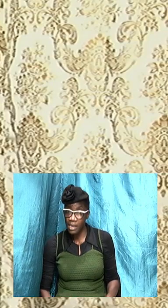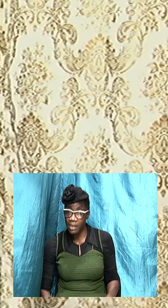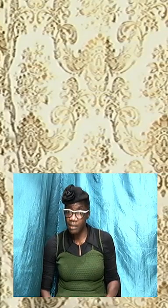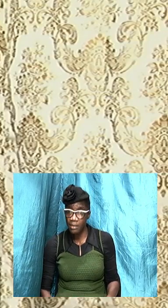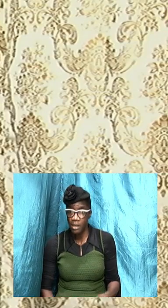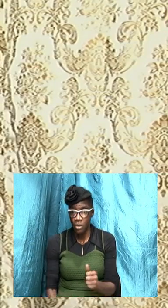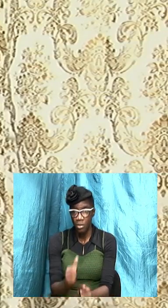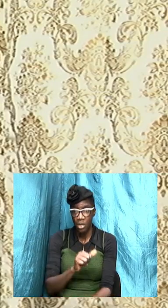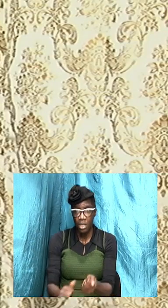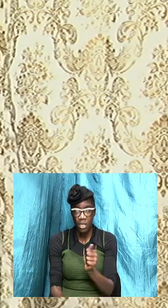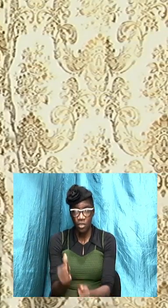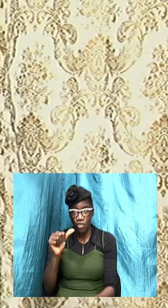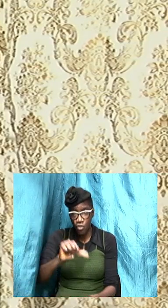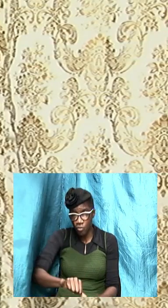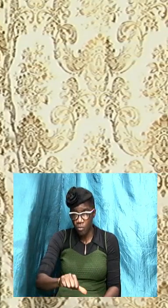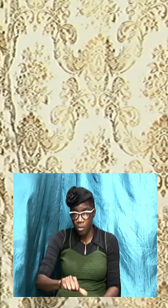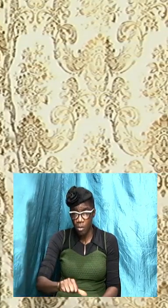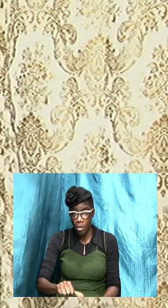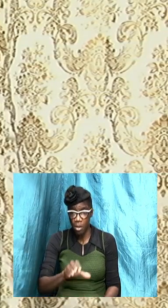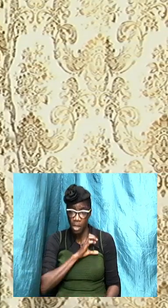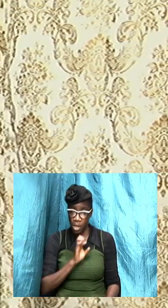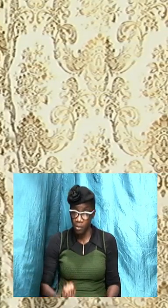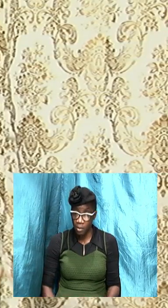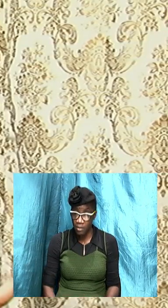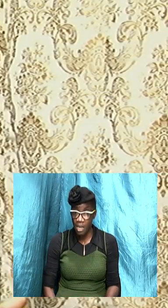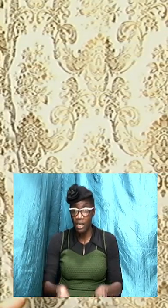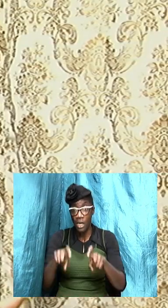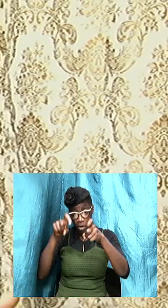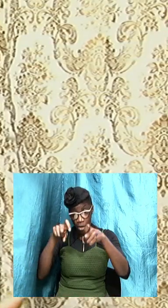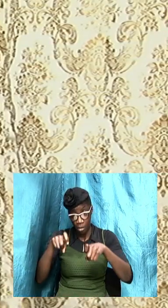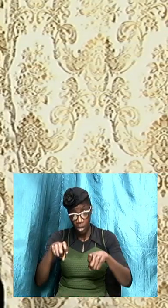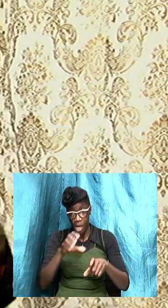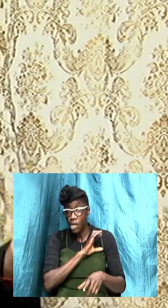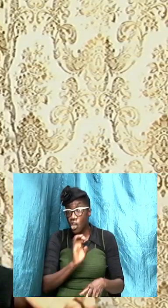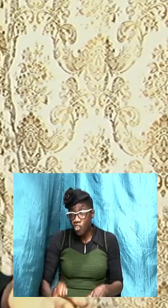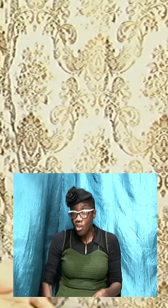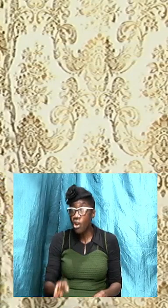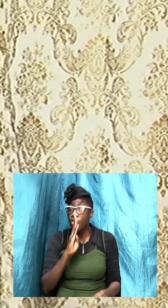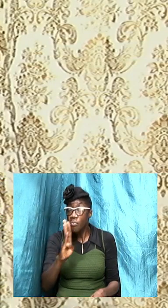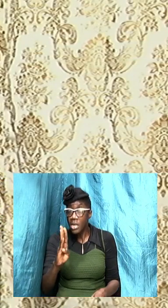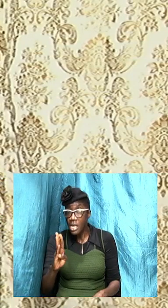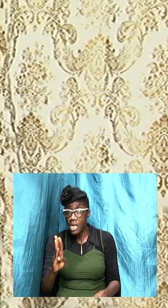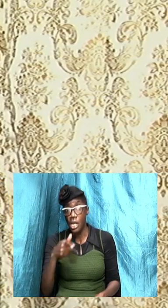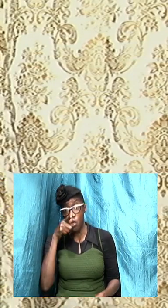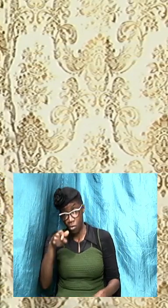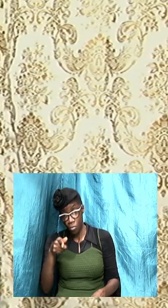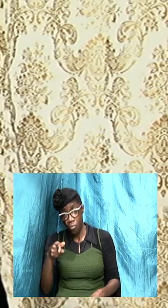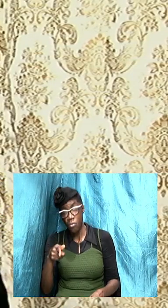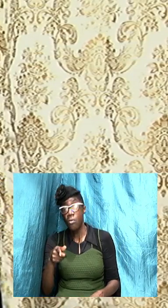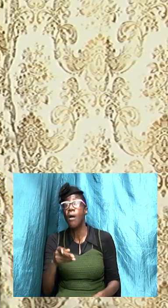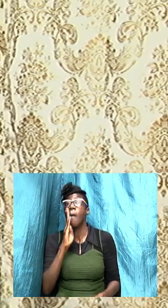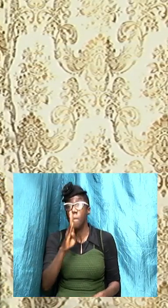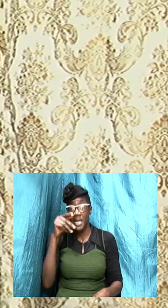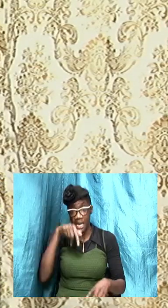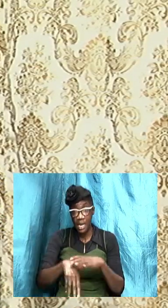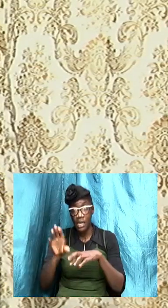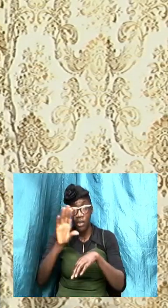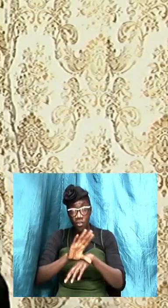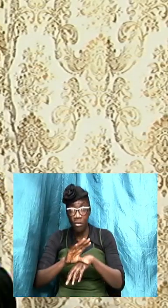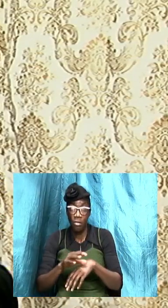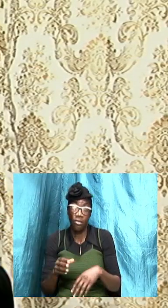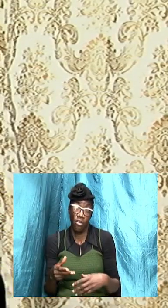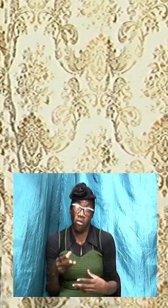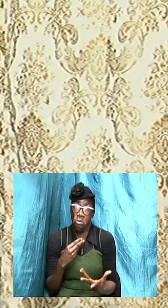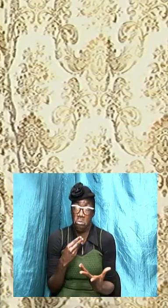destroy the saints because the church must be the church and there is just a true church either you are in the church or you are not in the church but remember we